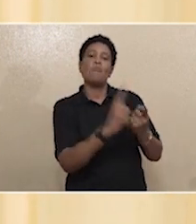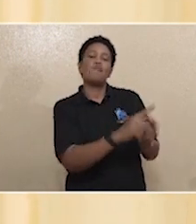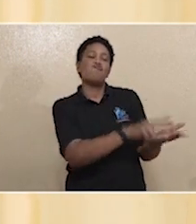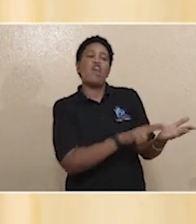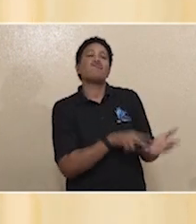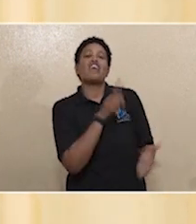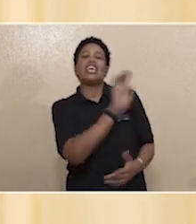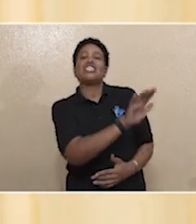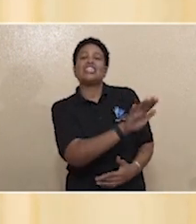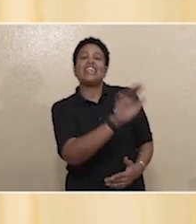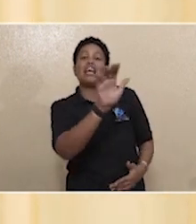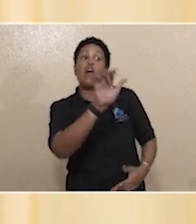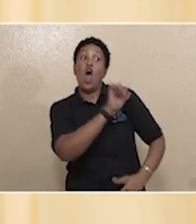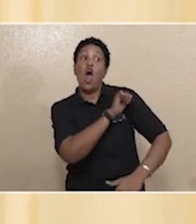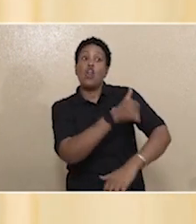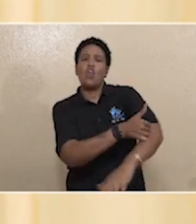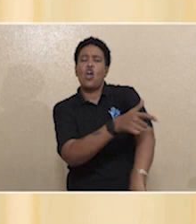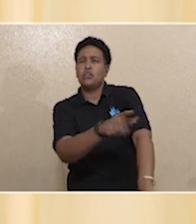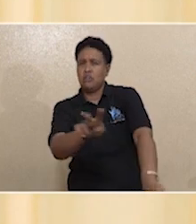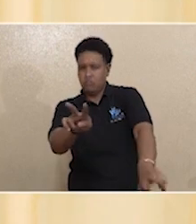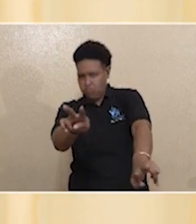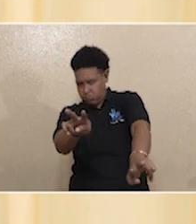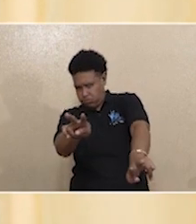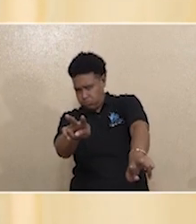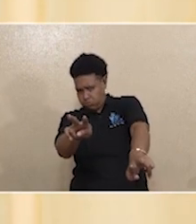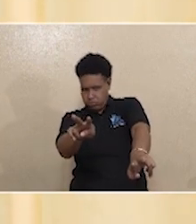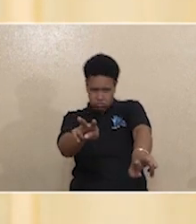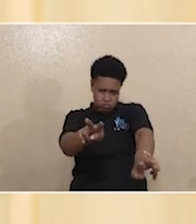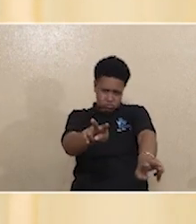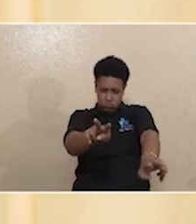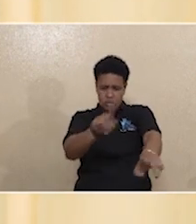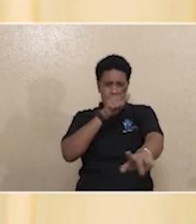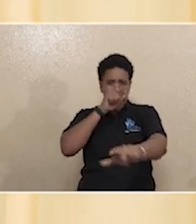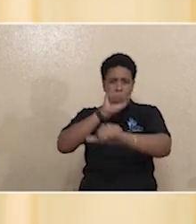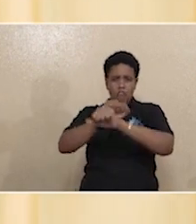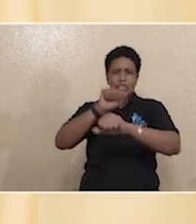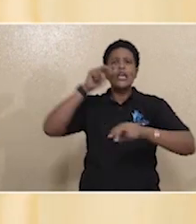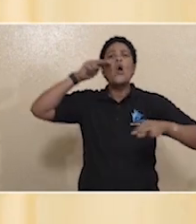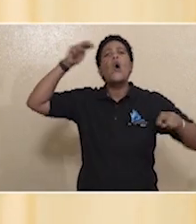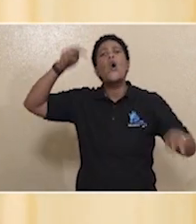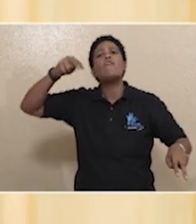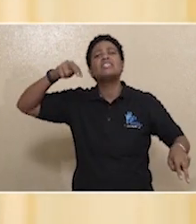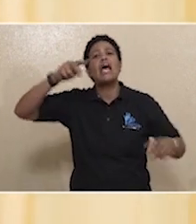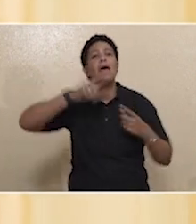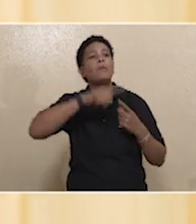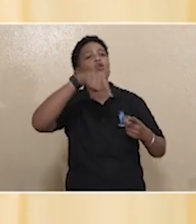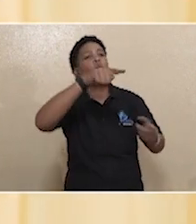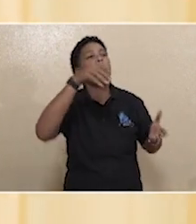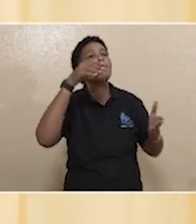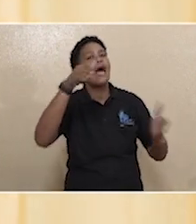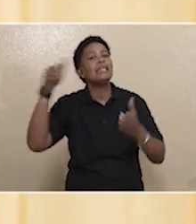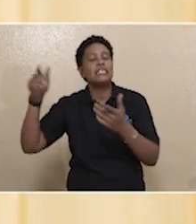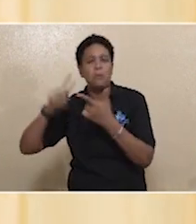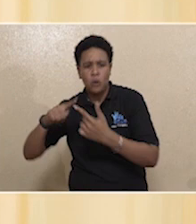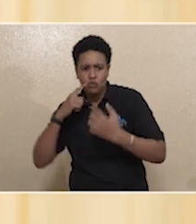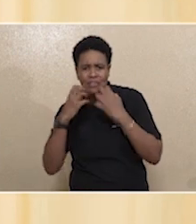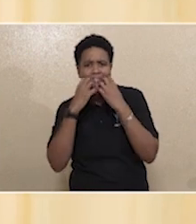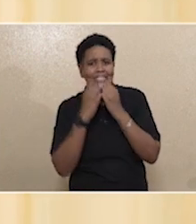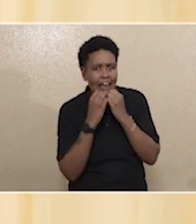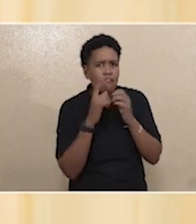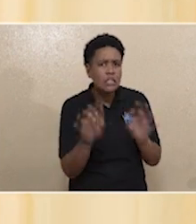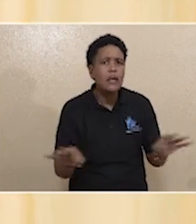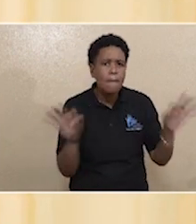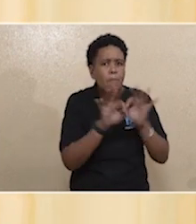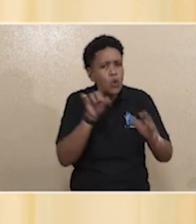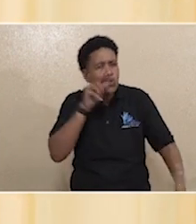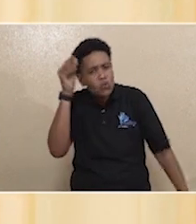registration authority to guarantee oversight and those mechanisms and safeguards. Very important to